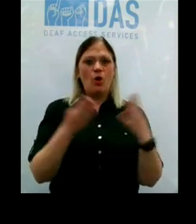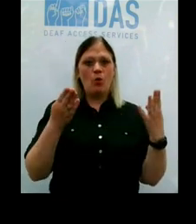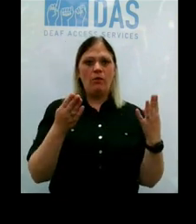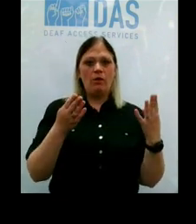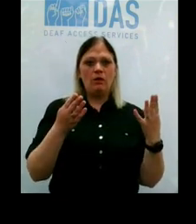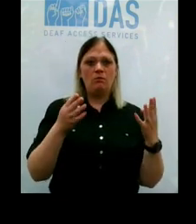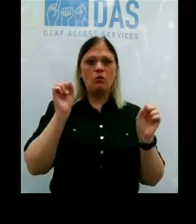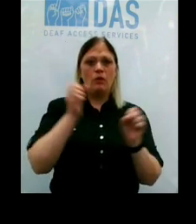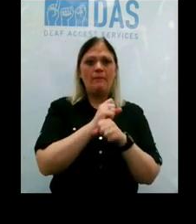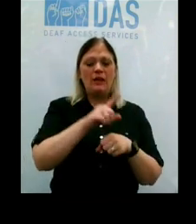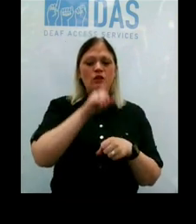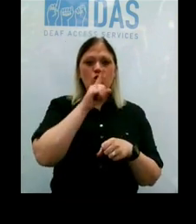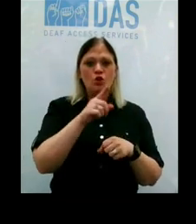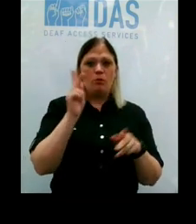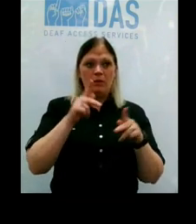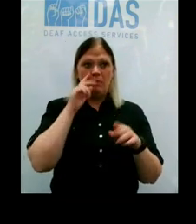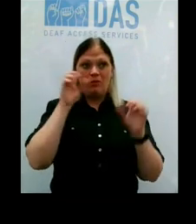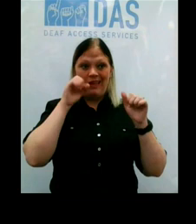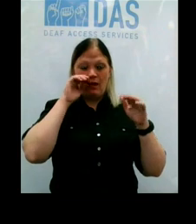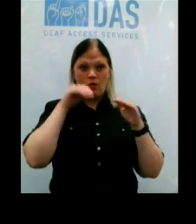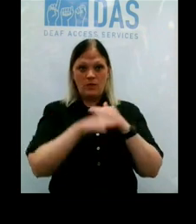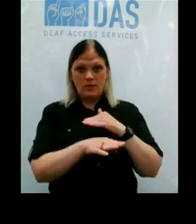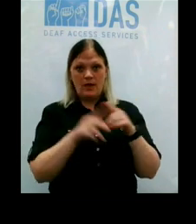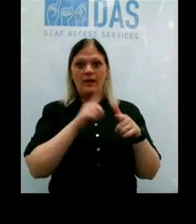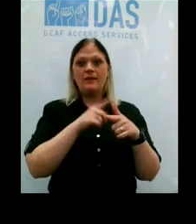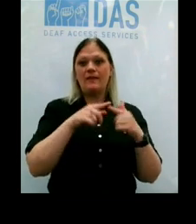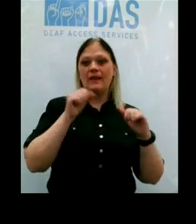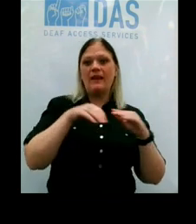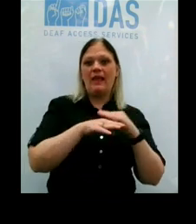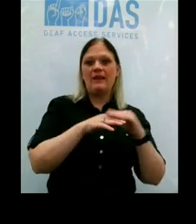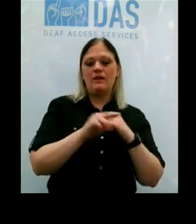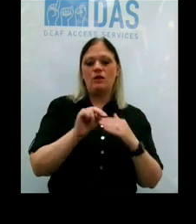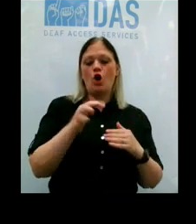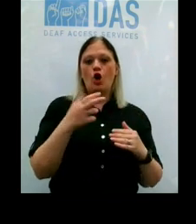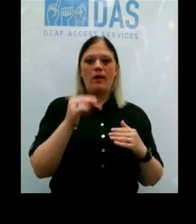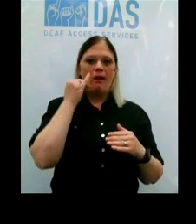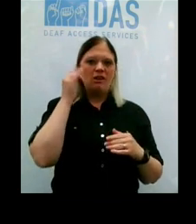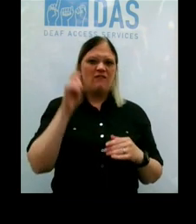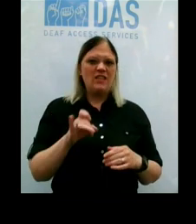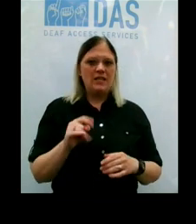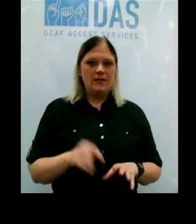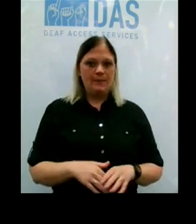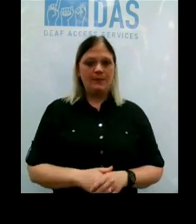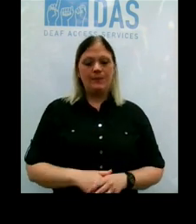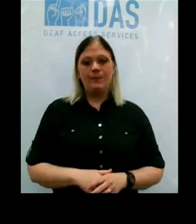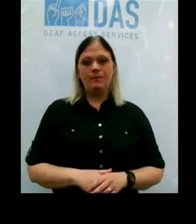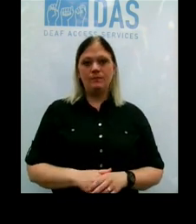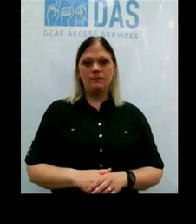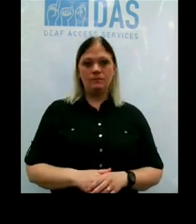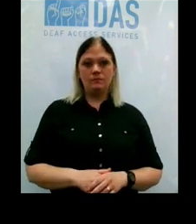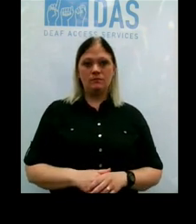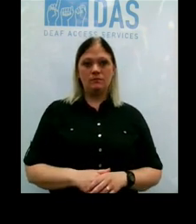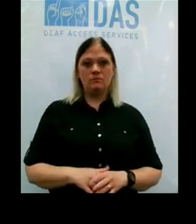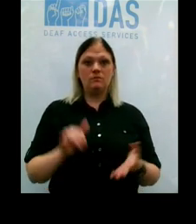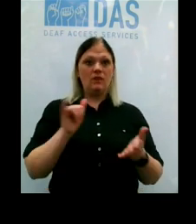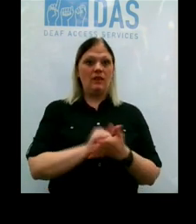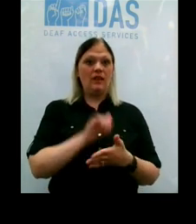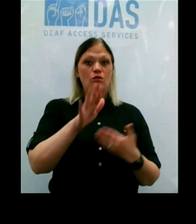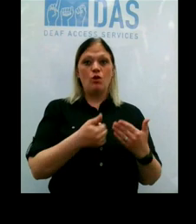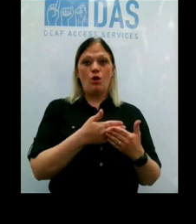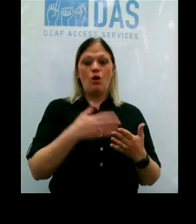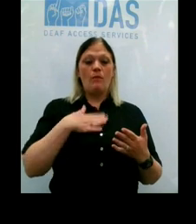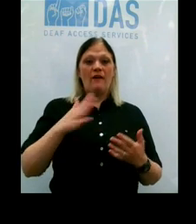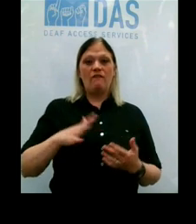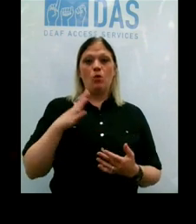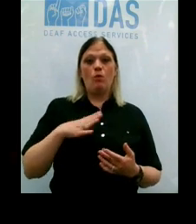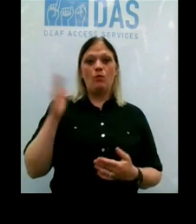make sure that if people are able to go inside, that they have access to Narcan if they need it. So that's all my formal